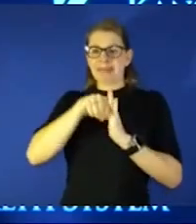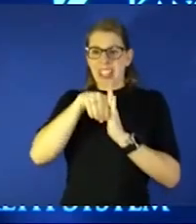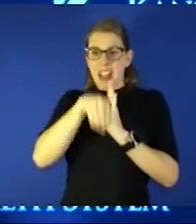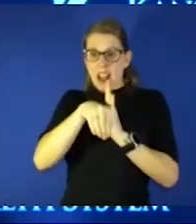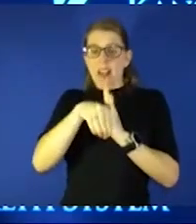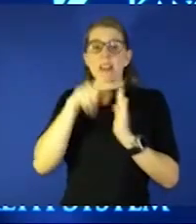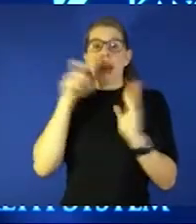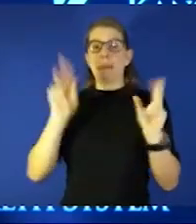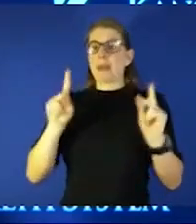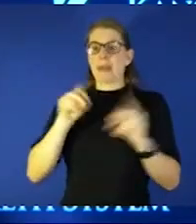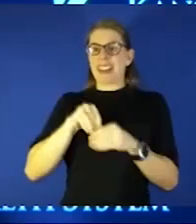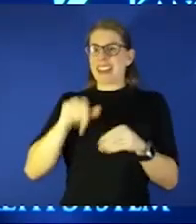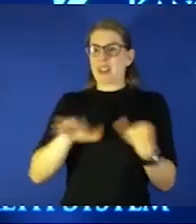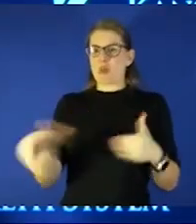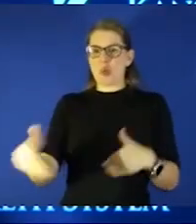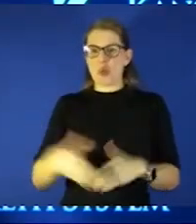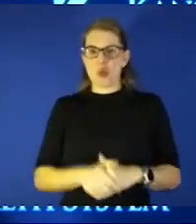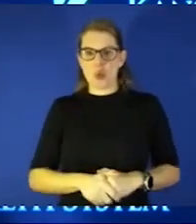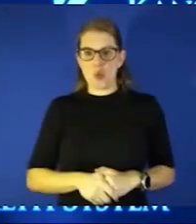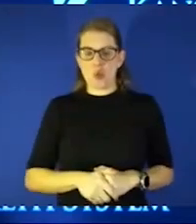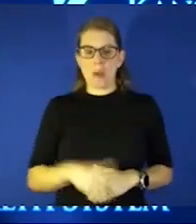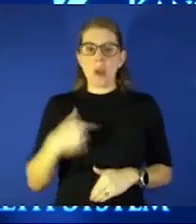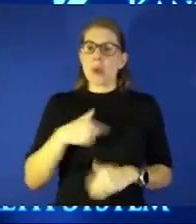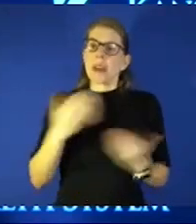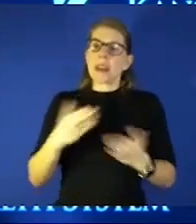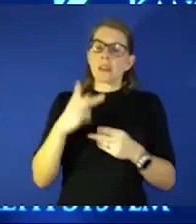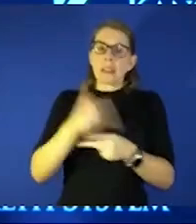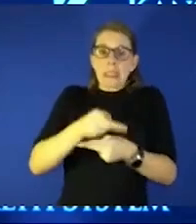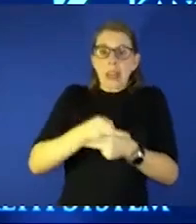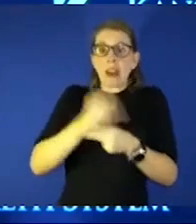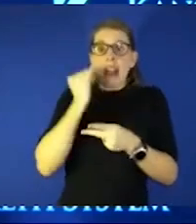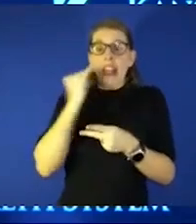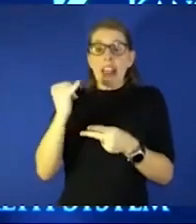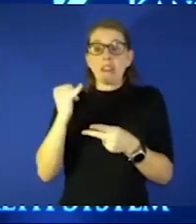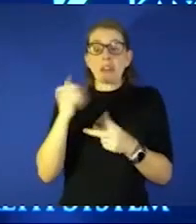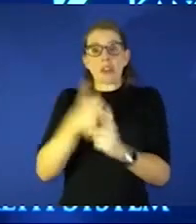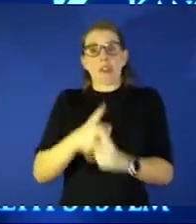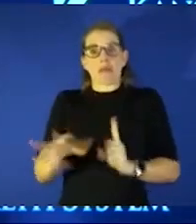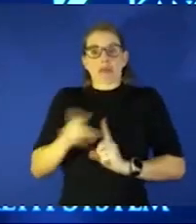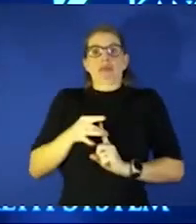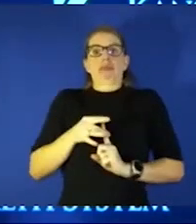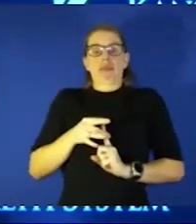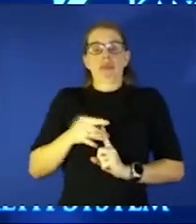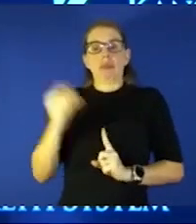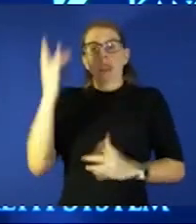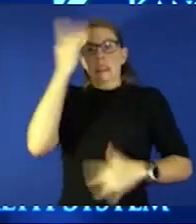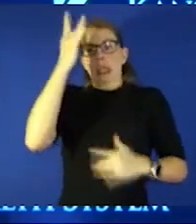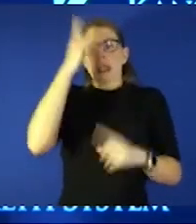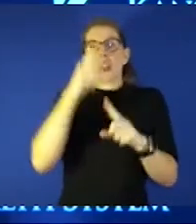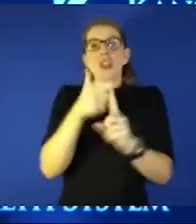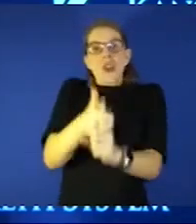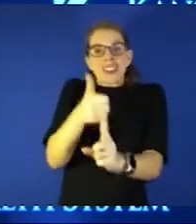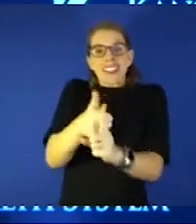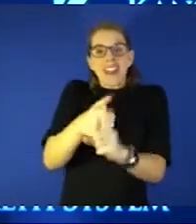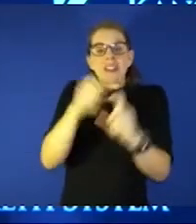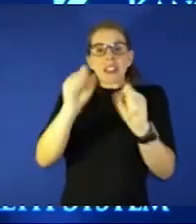room right we're here to take care of you if you get bent by the curve but you are the ones who can bend the curve and the only way you can bend the curve is to